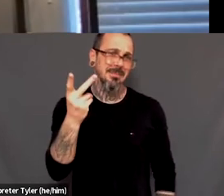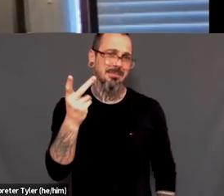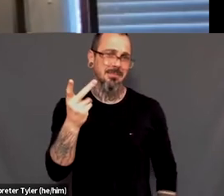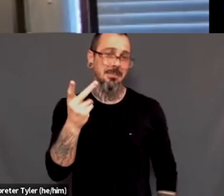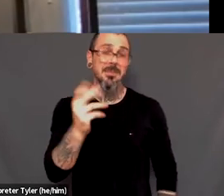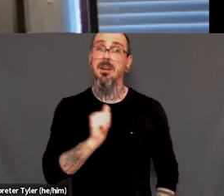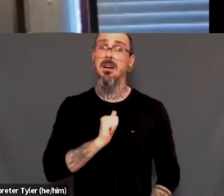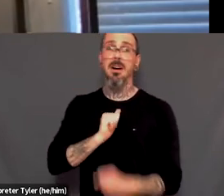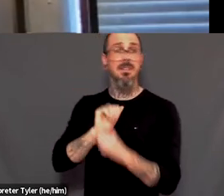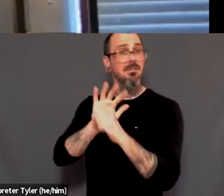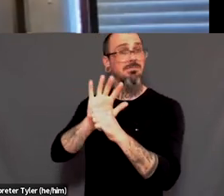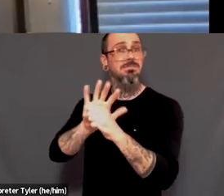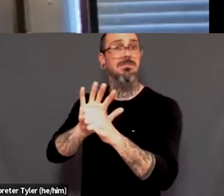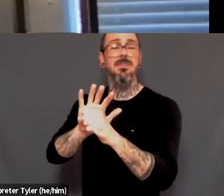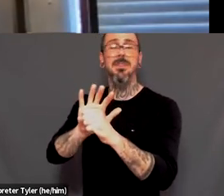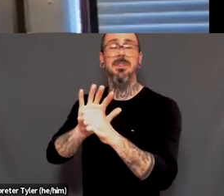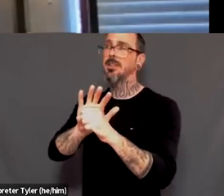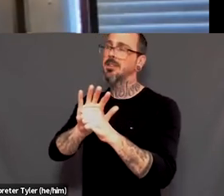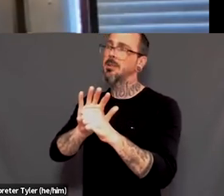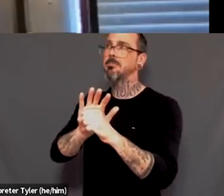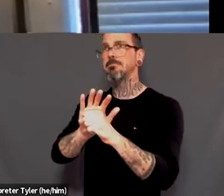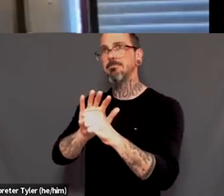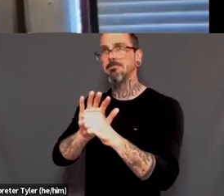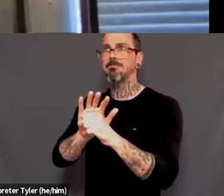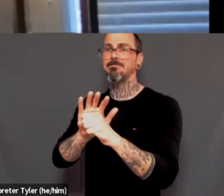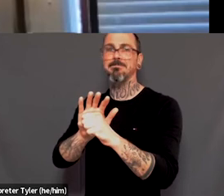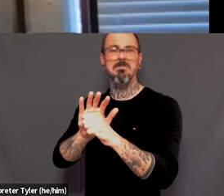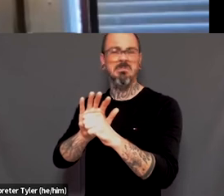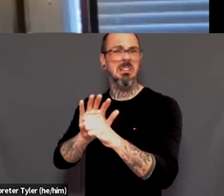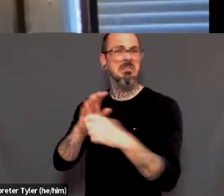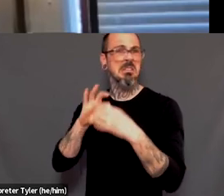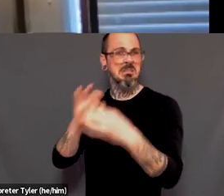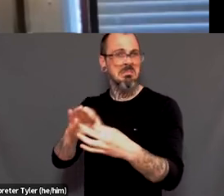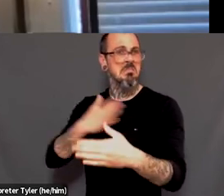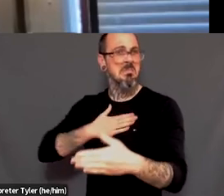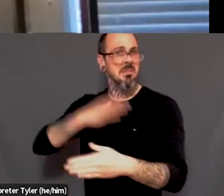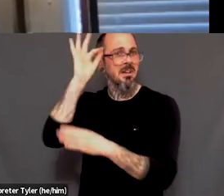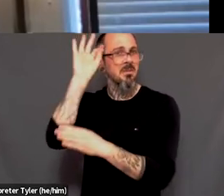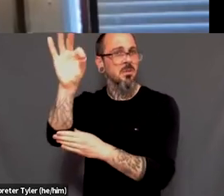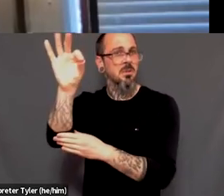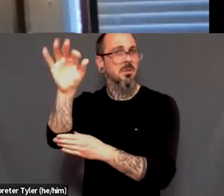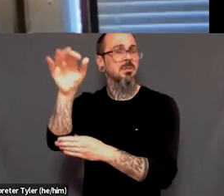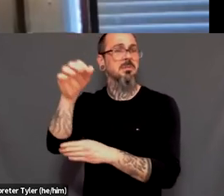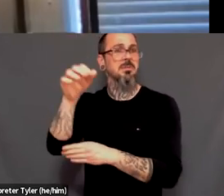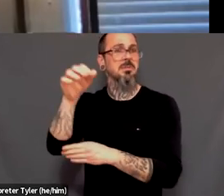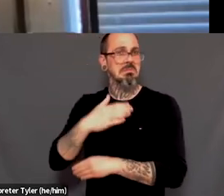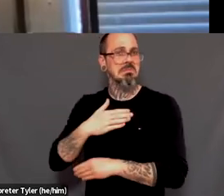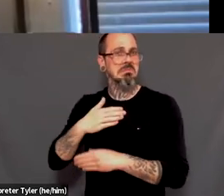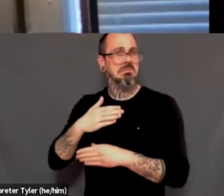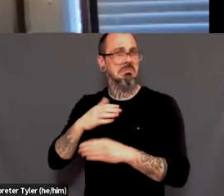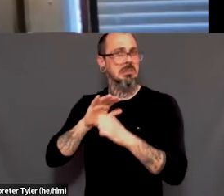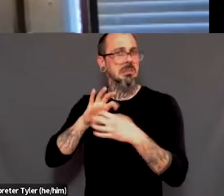what I do in the future, like, and what I've done in my, with my future, which is, um,